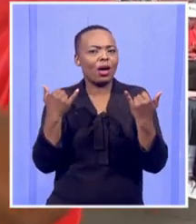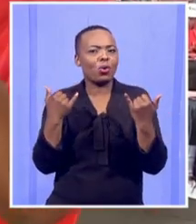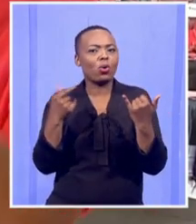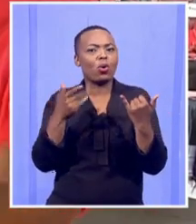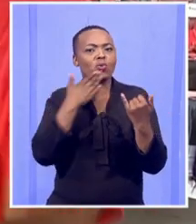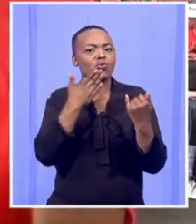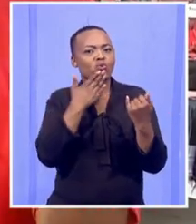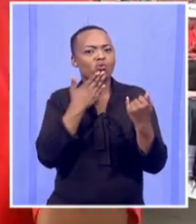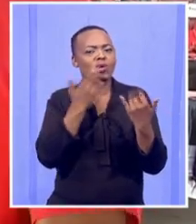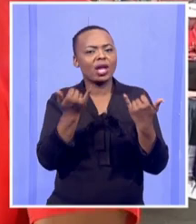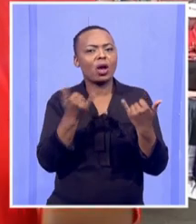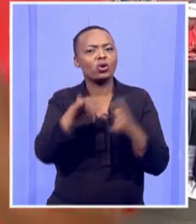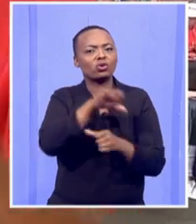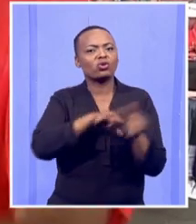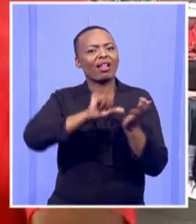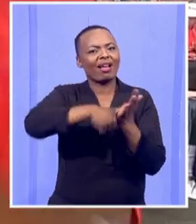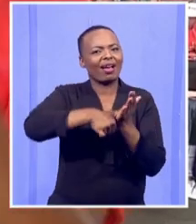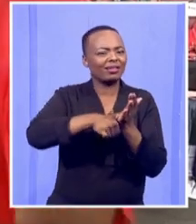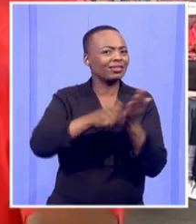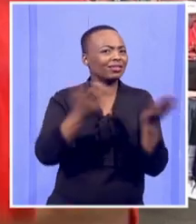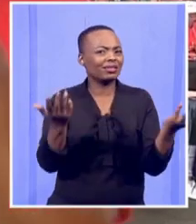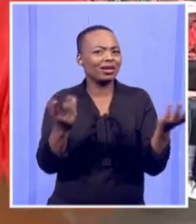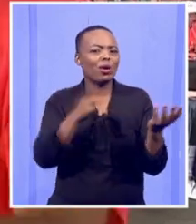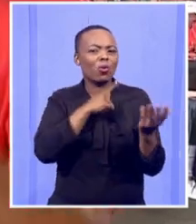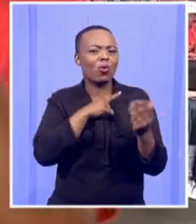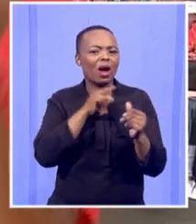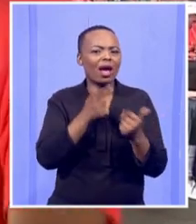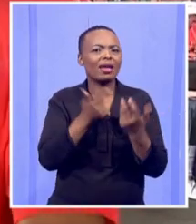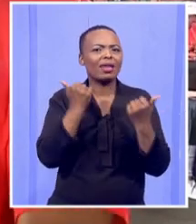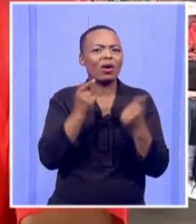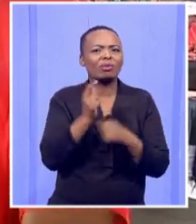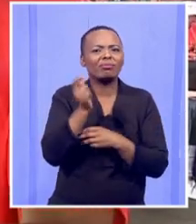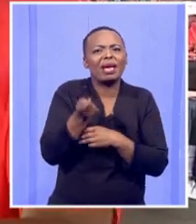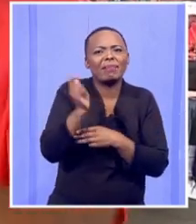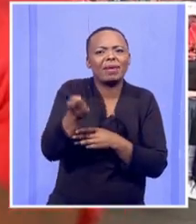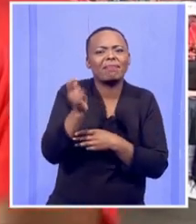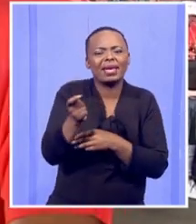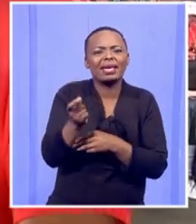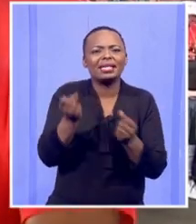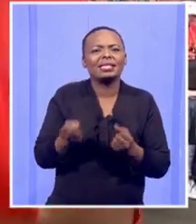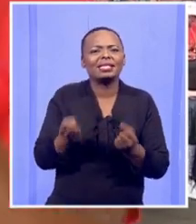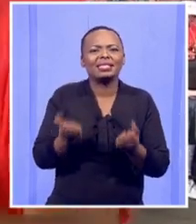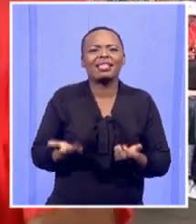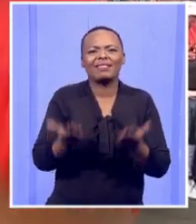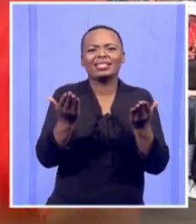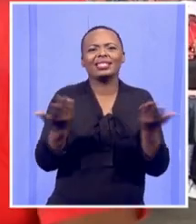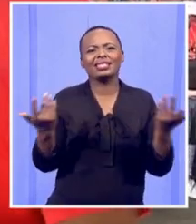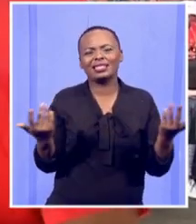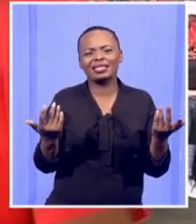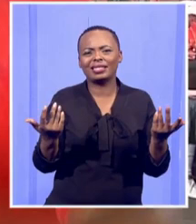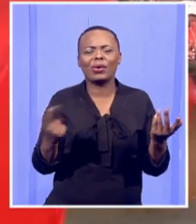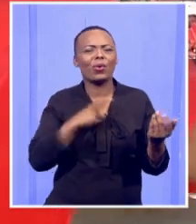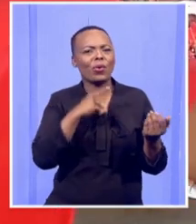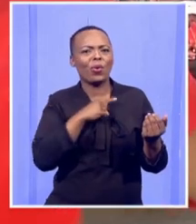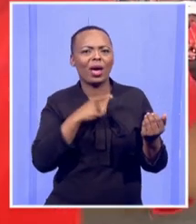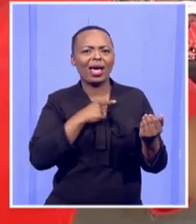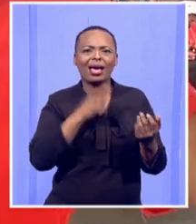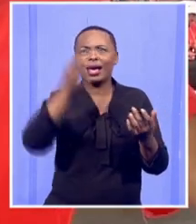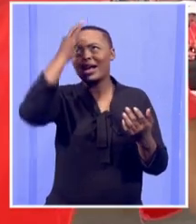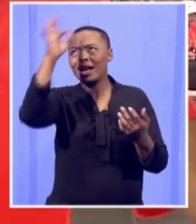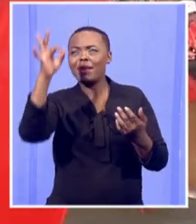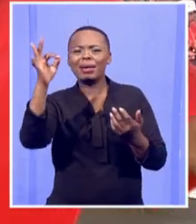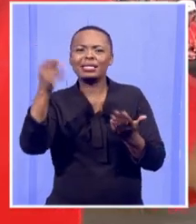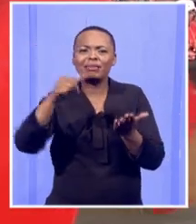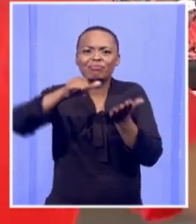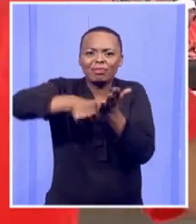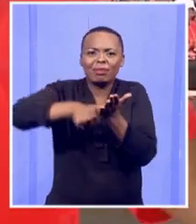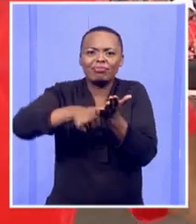social grant, why should they continue to pay services? Because clearly government is giving them